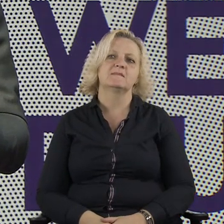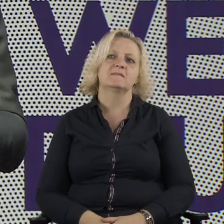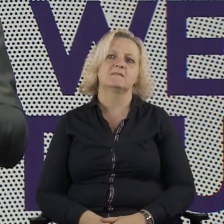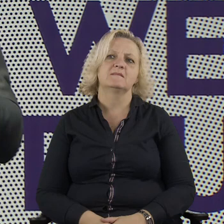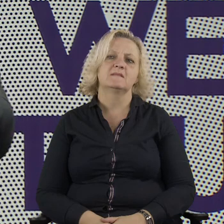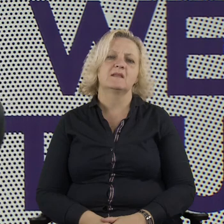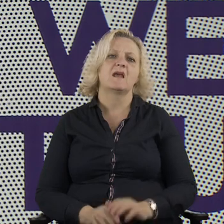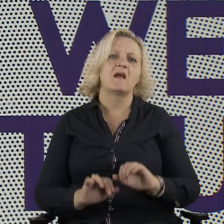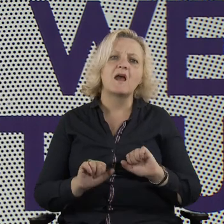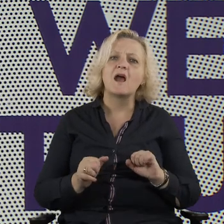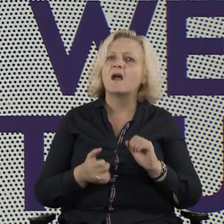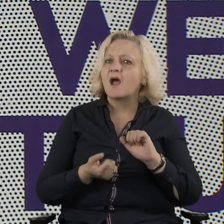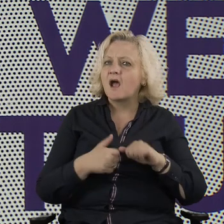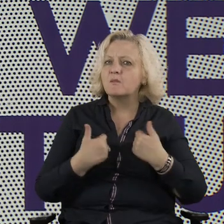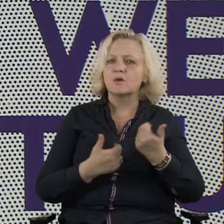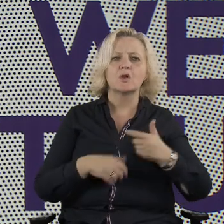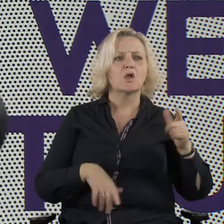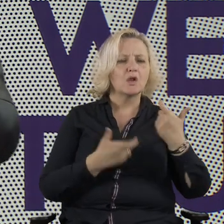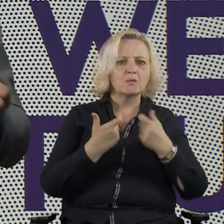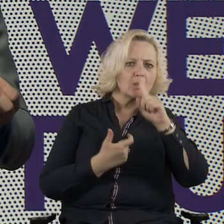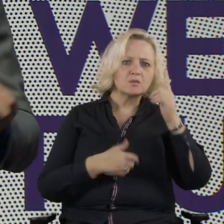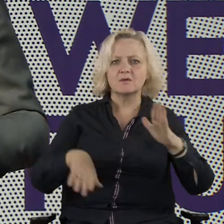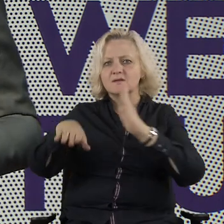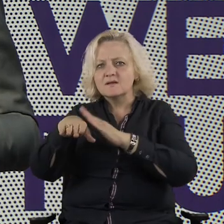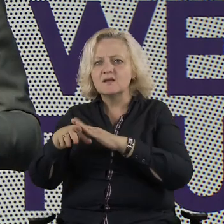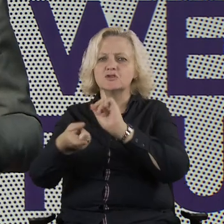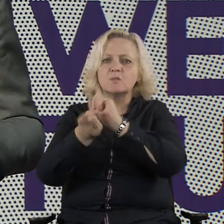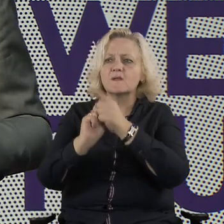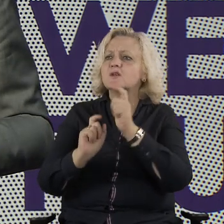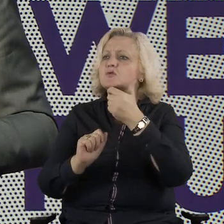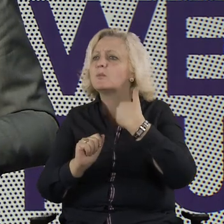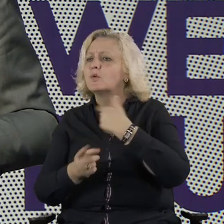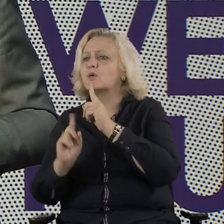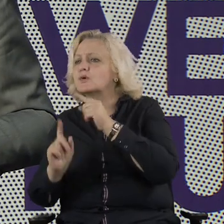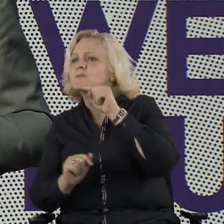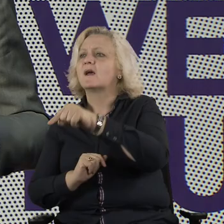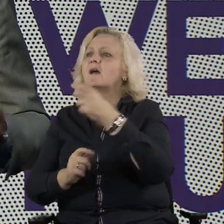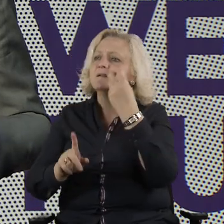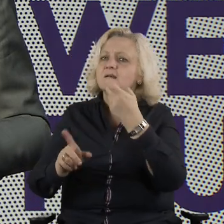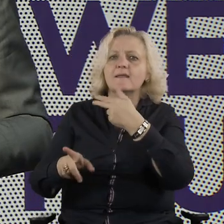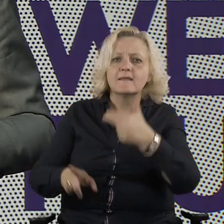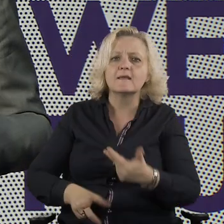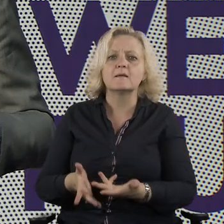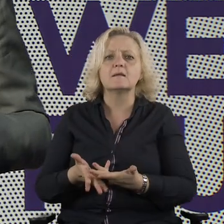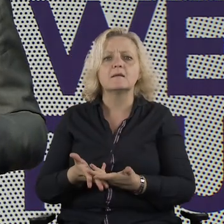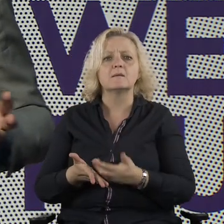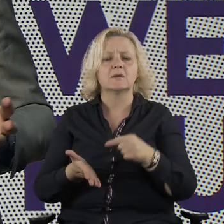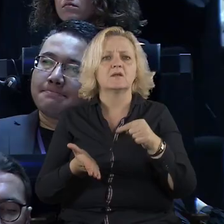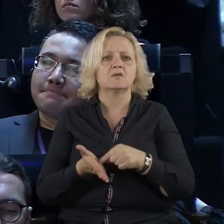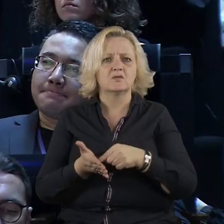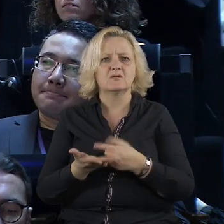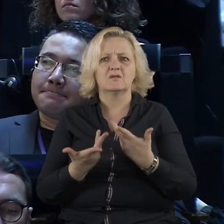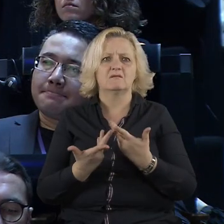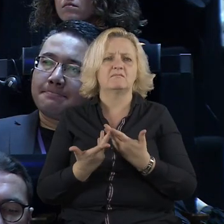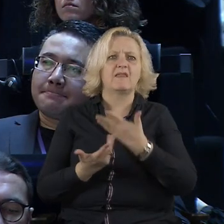us what was discussed at such meetings. It's clear that such lack of transparency creates fertile